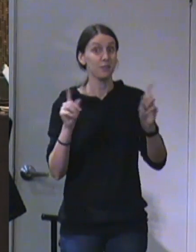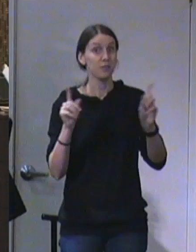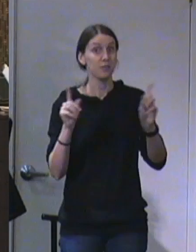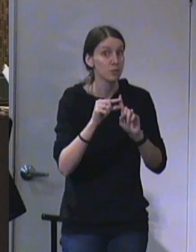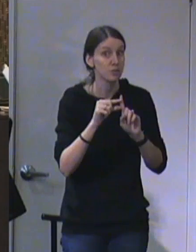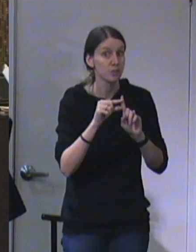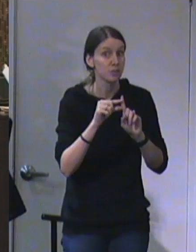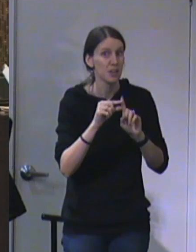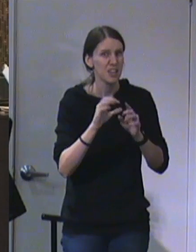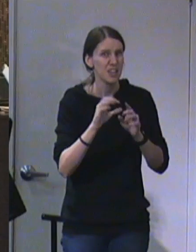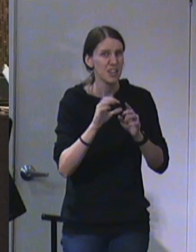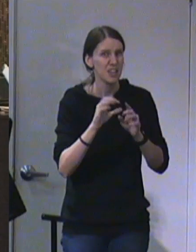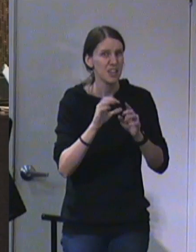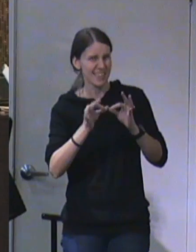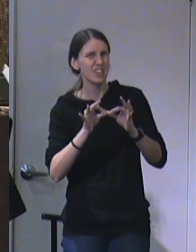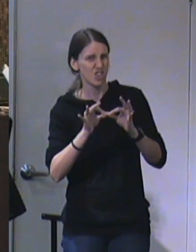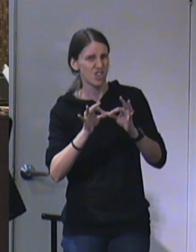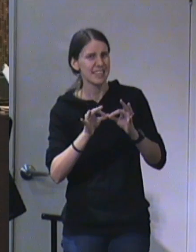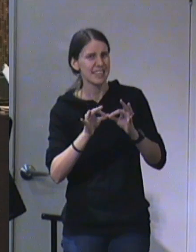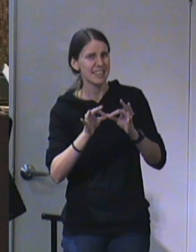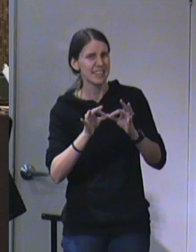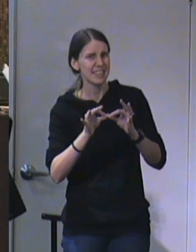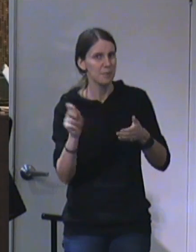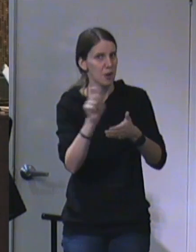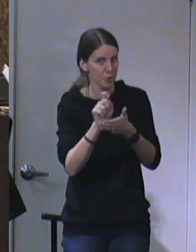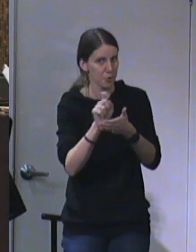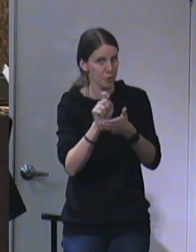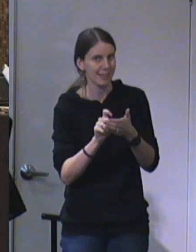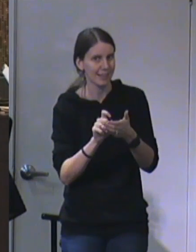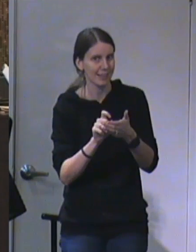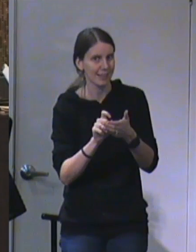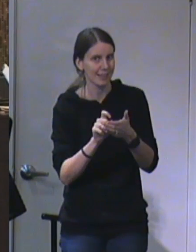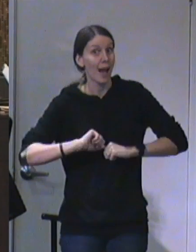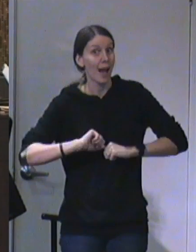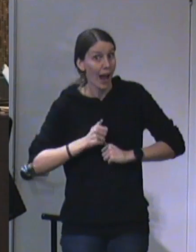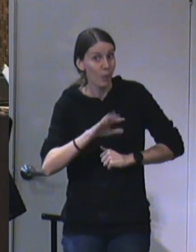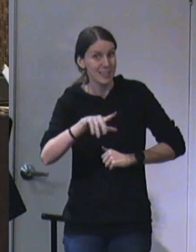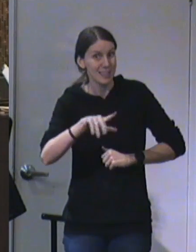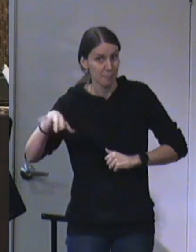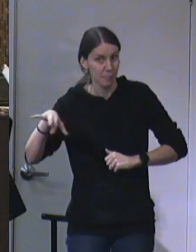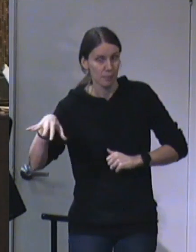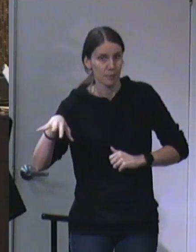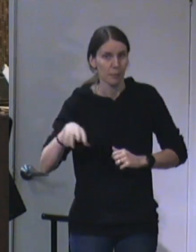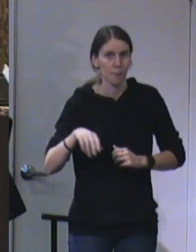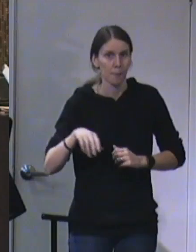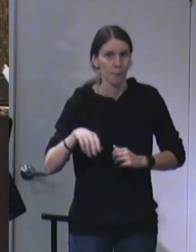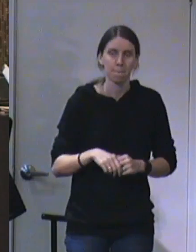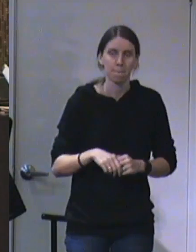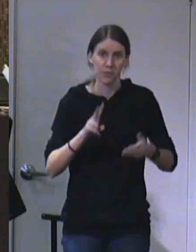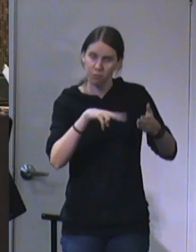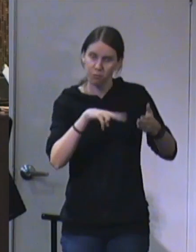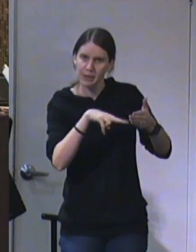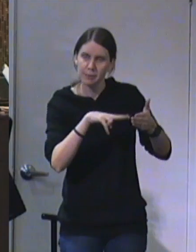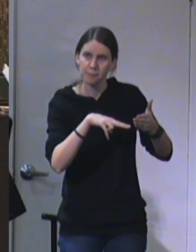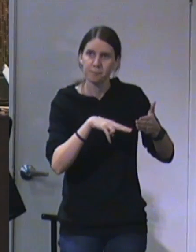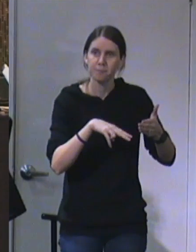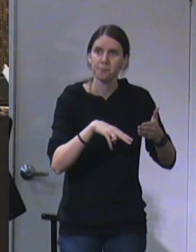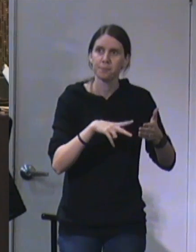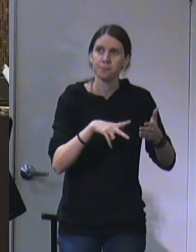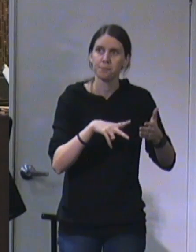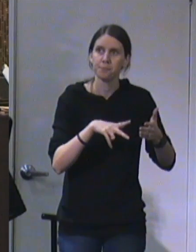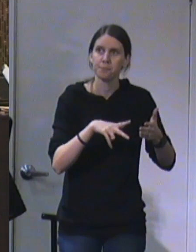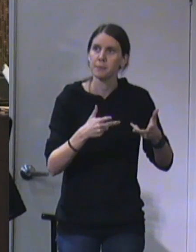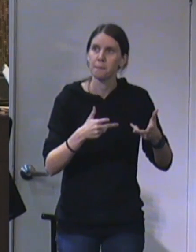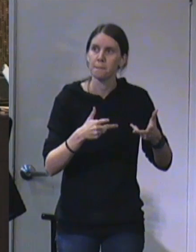we didn't. So they identified it in the way they spelled it. Okay? What we see is